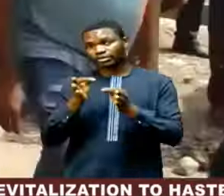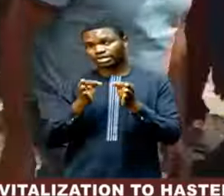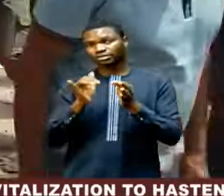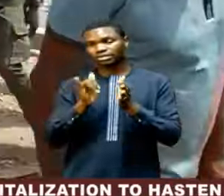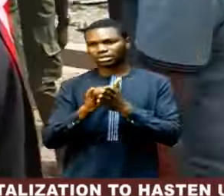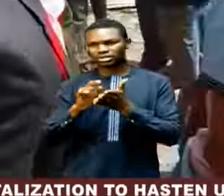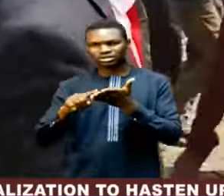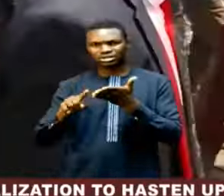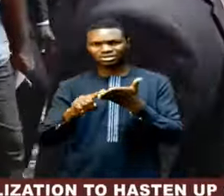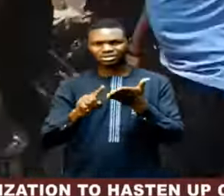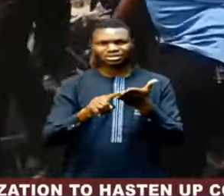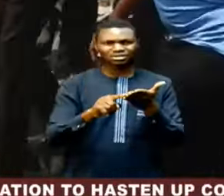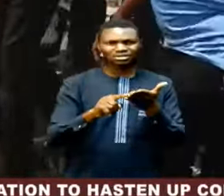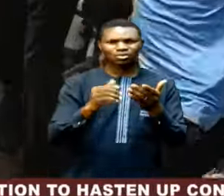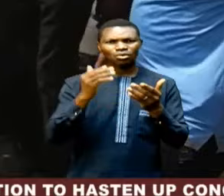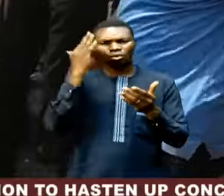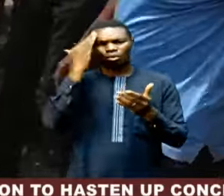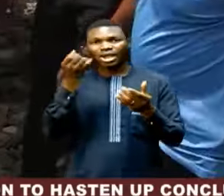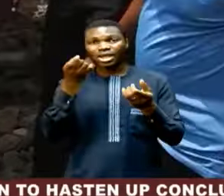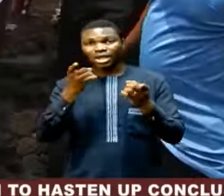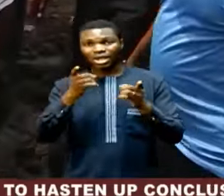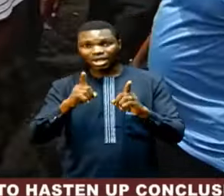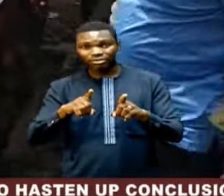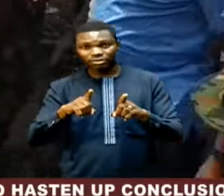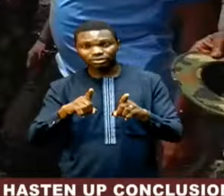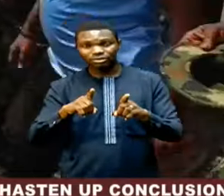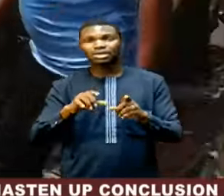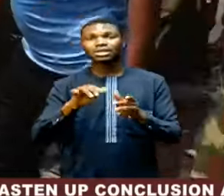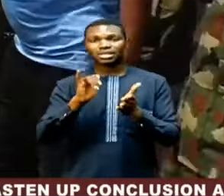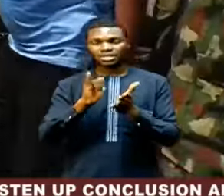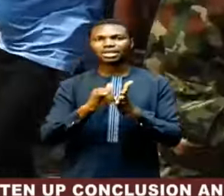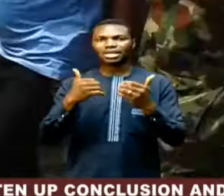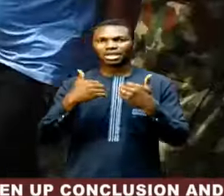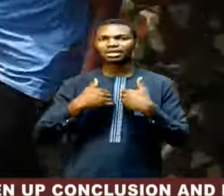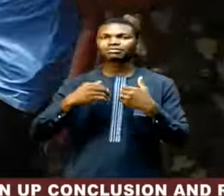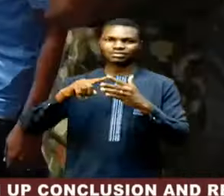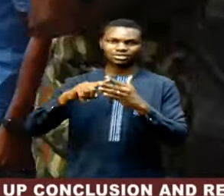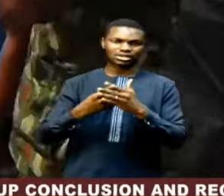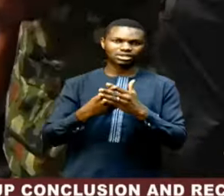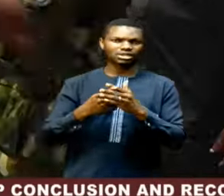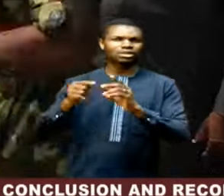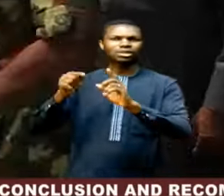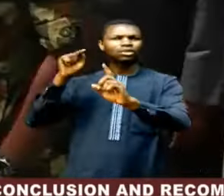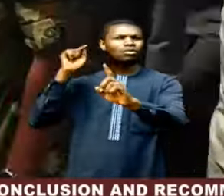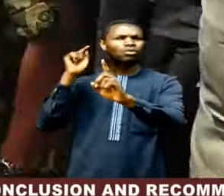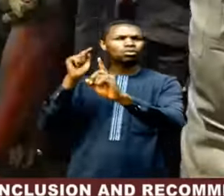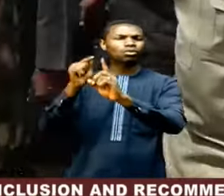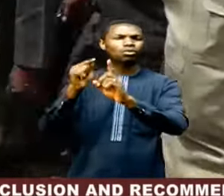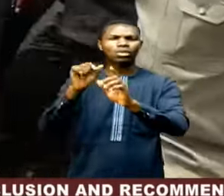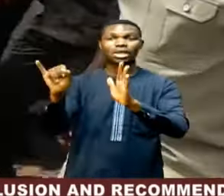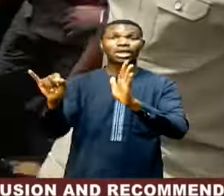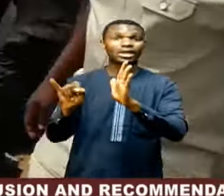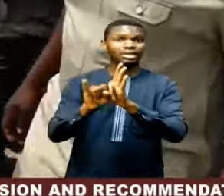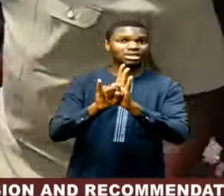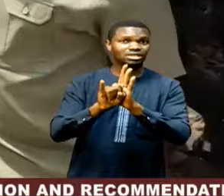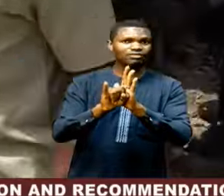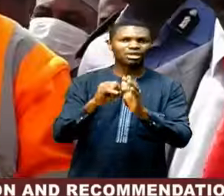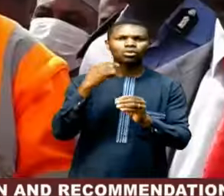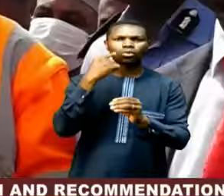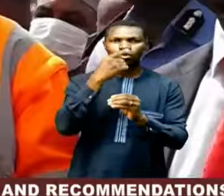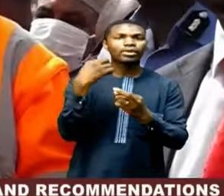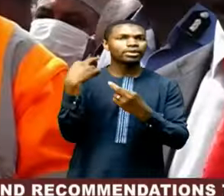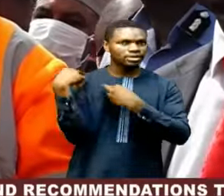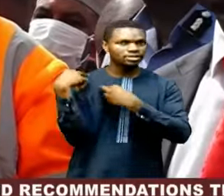the remote and immediate course of the explosion have commenced with a view to identifying the culprits.